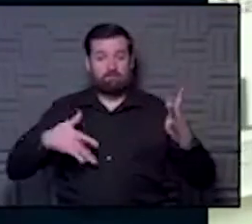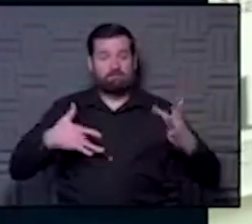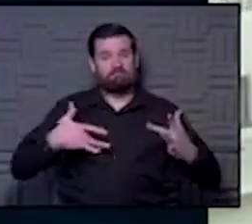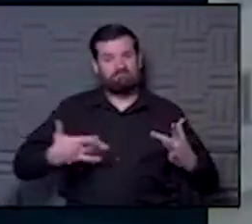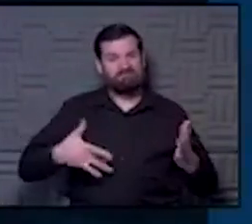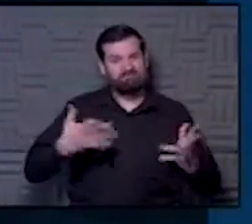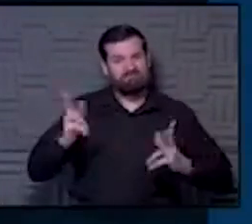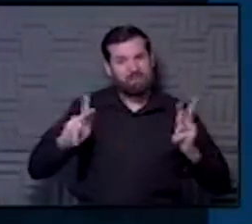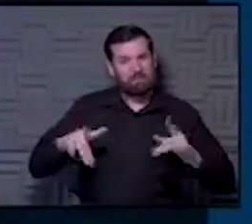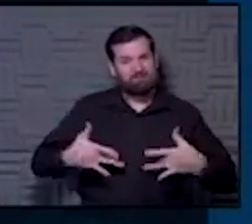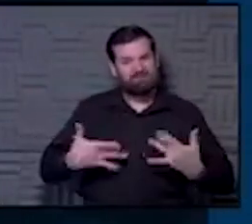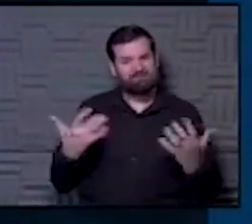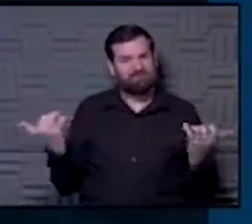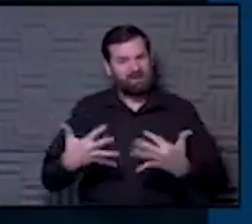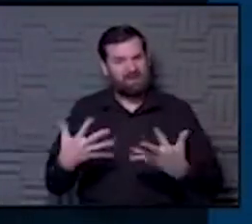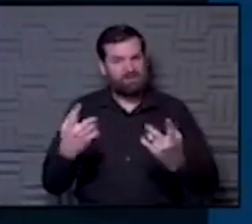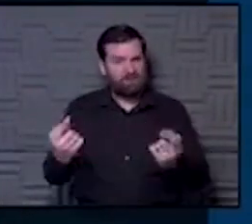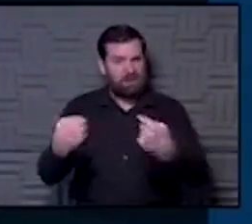fear of coming in.